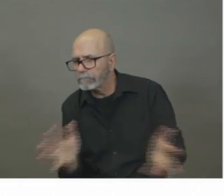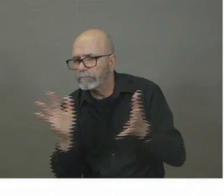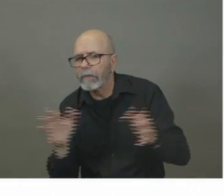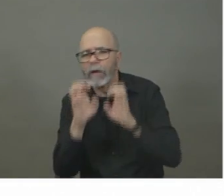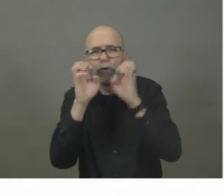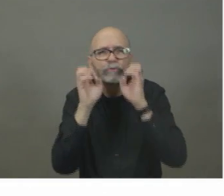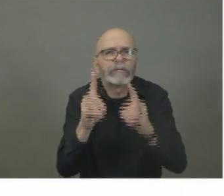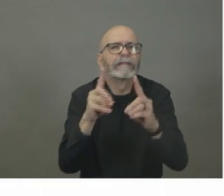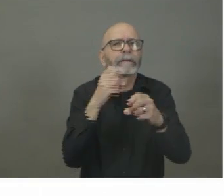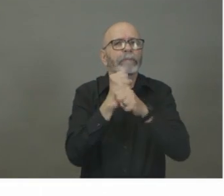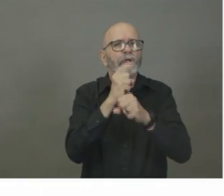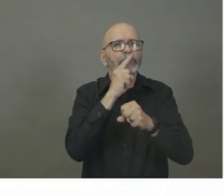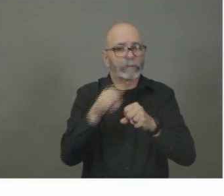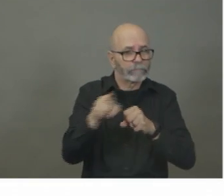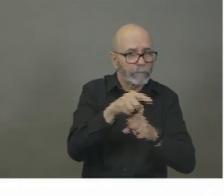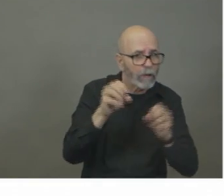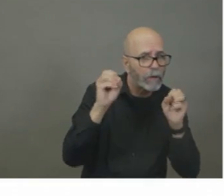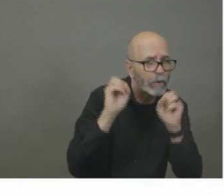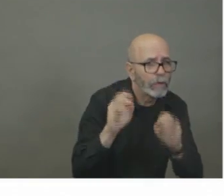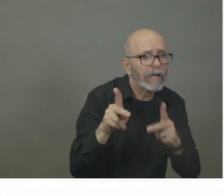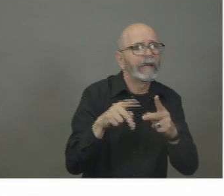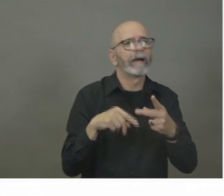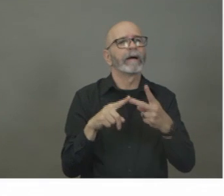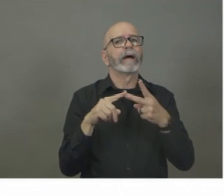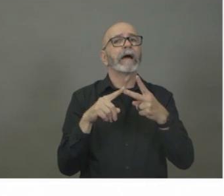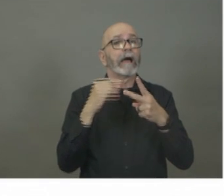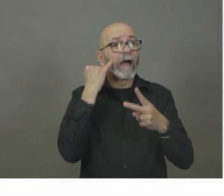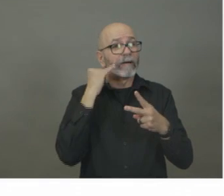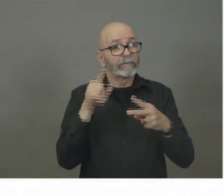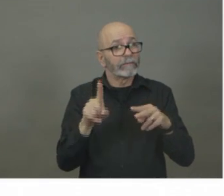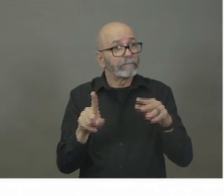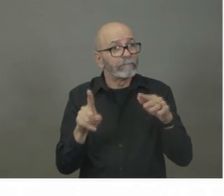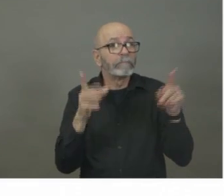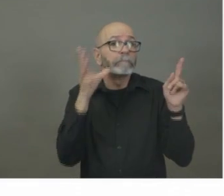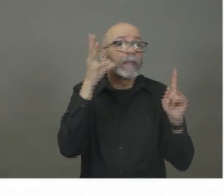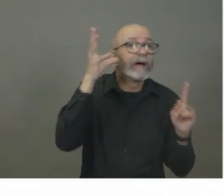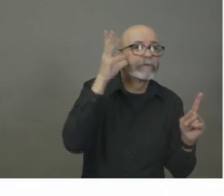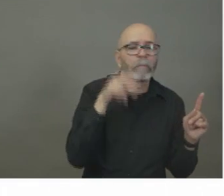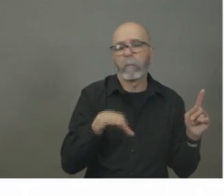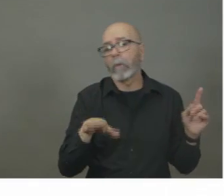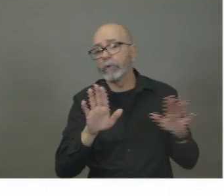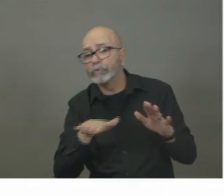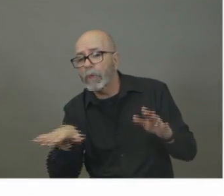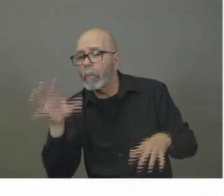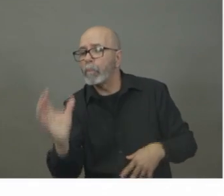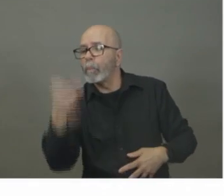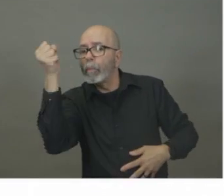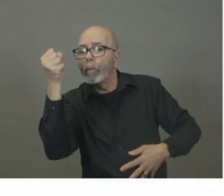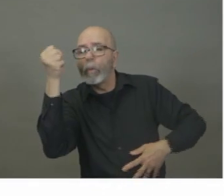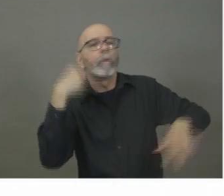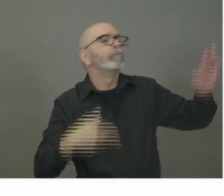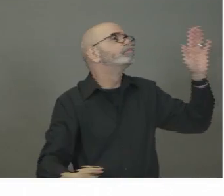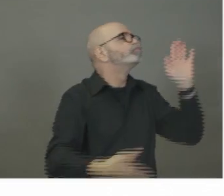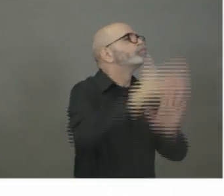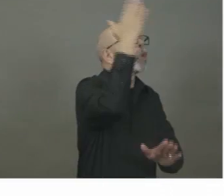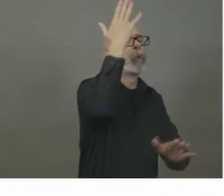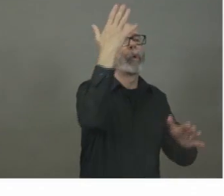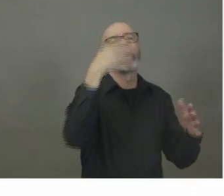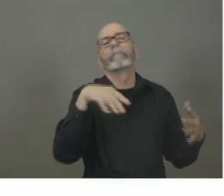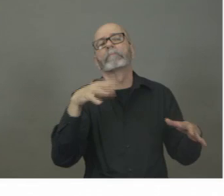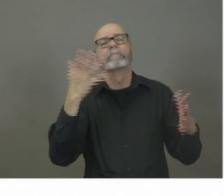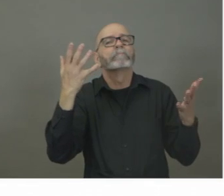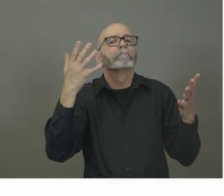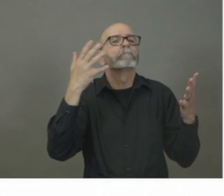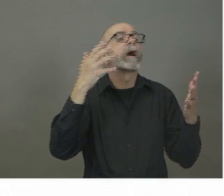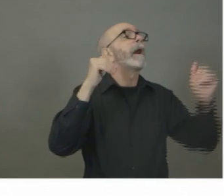to take their children out of the country, part of that will be that they will be required to be isolated for 14 days